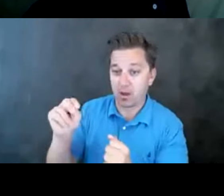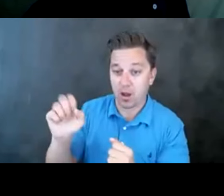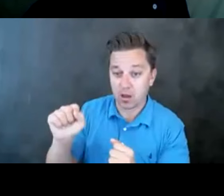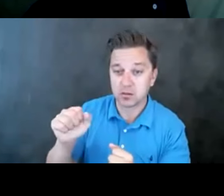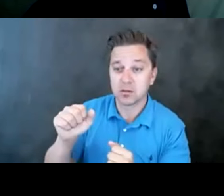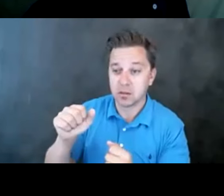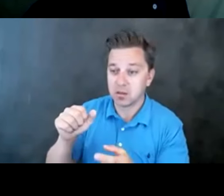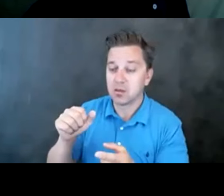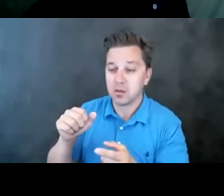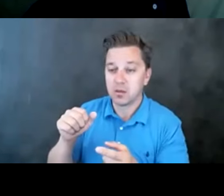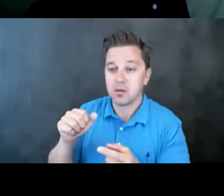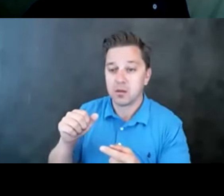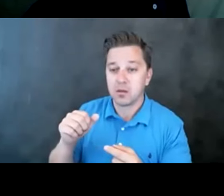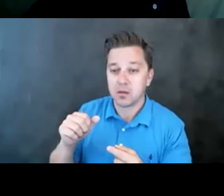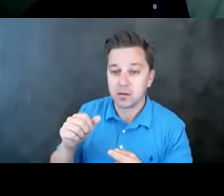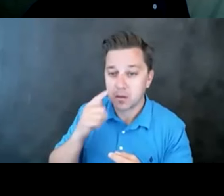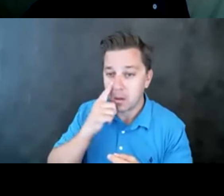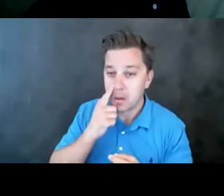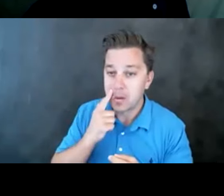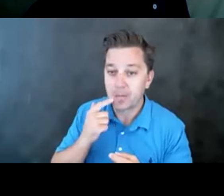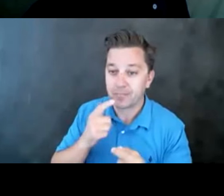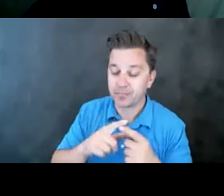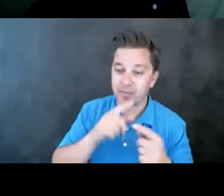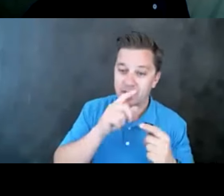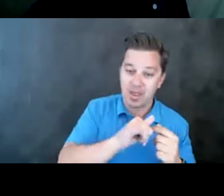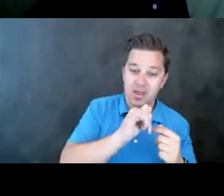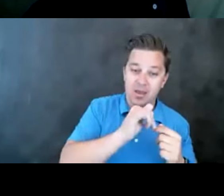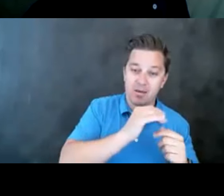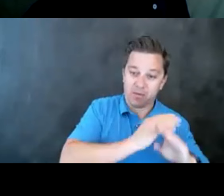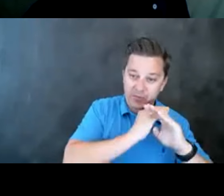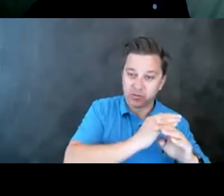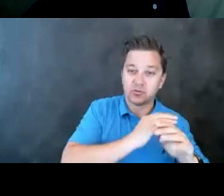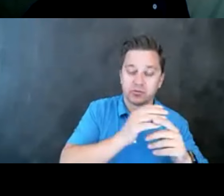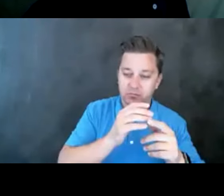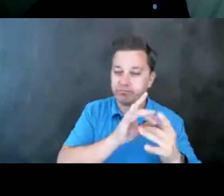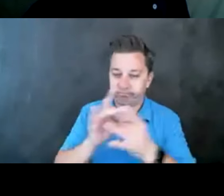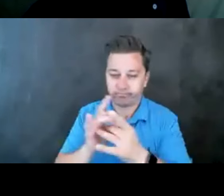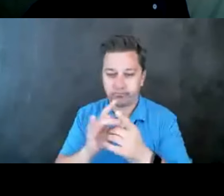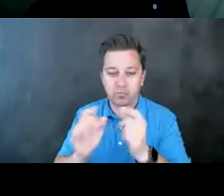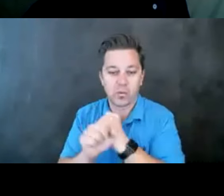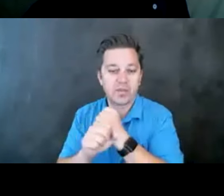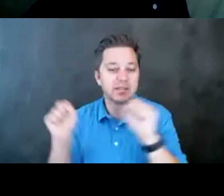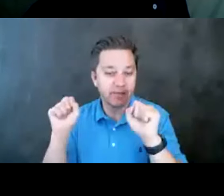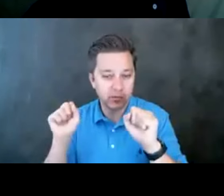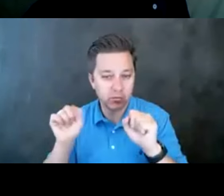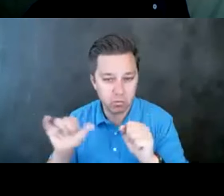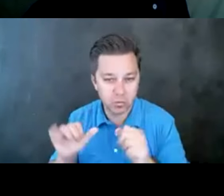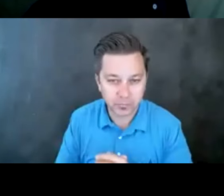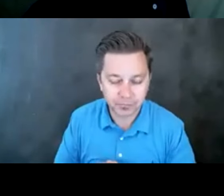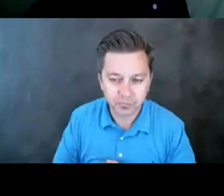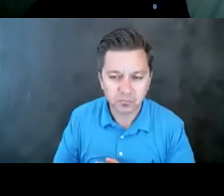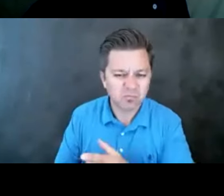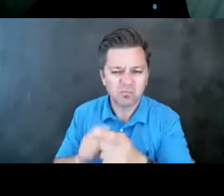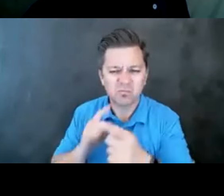as a component of firearm safety. Now, this is a study that came out last year as well. It was really interesting